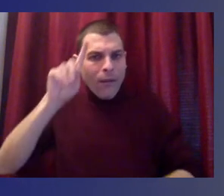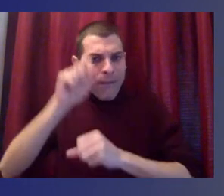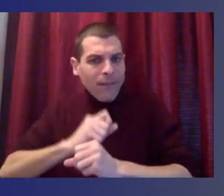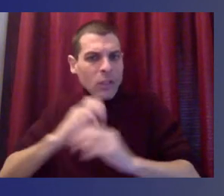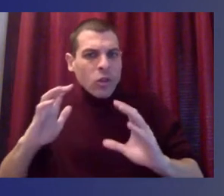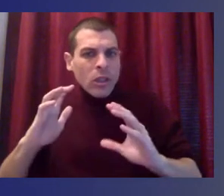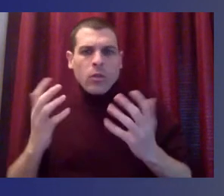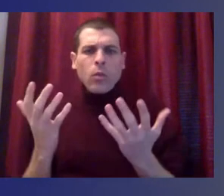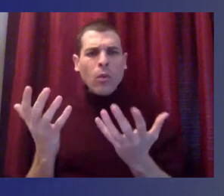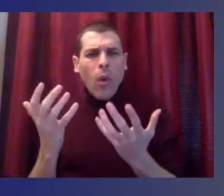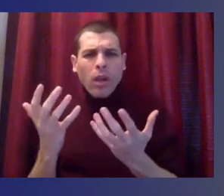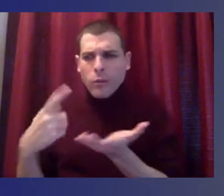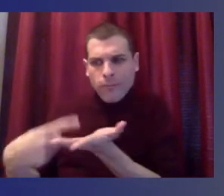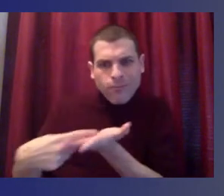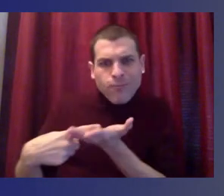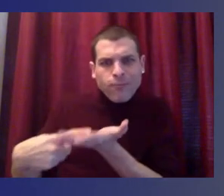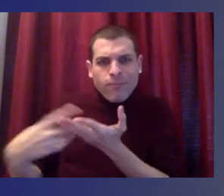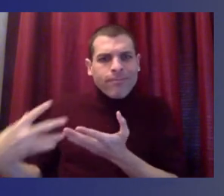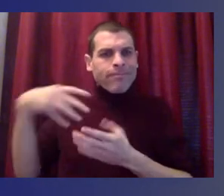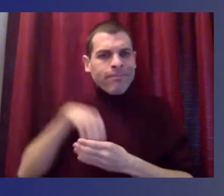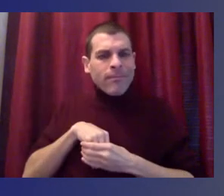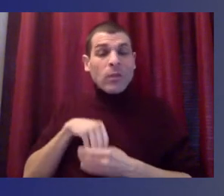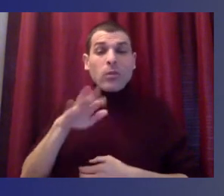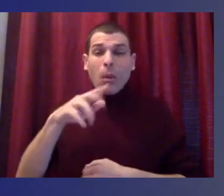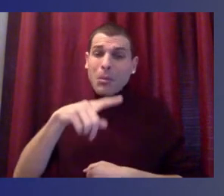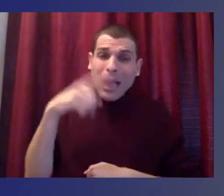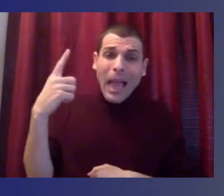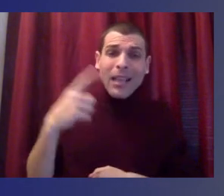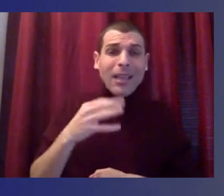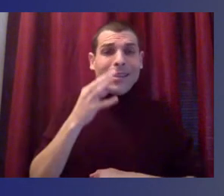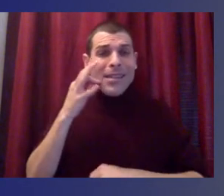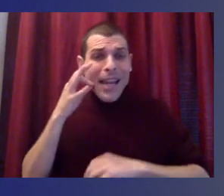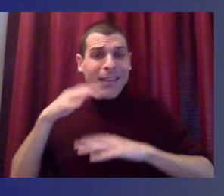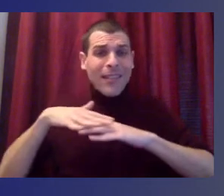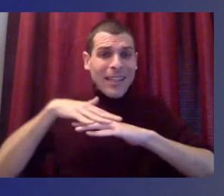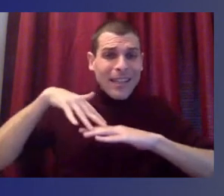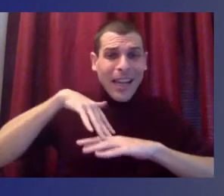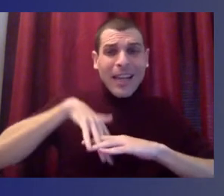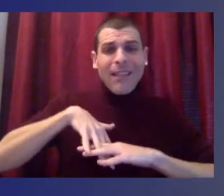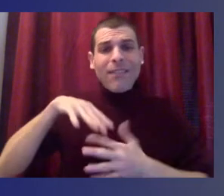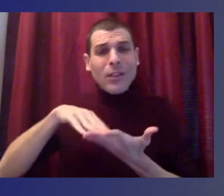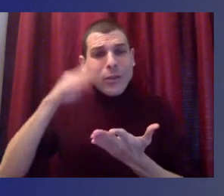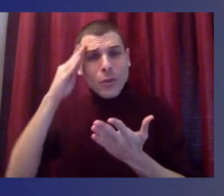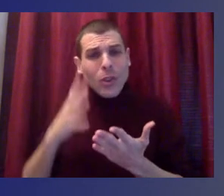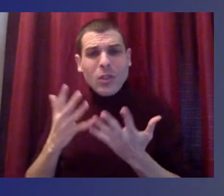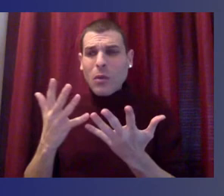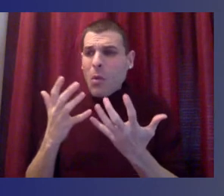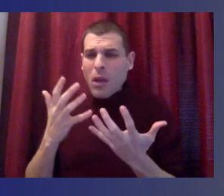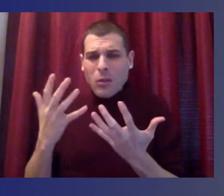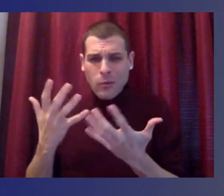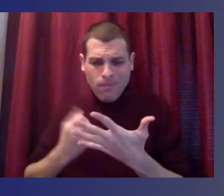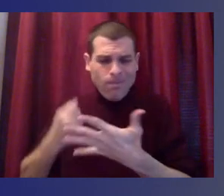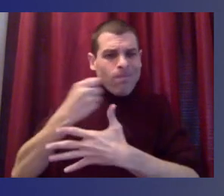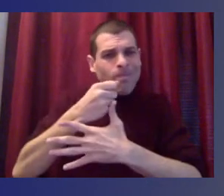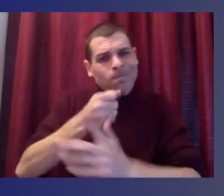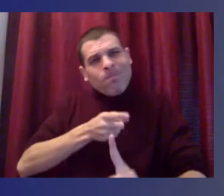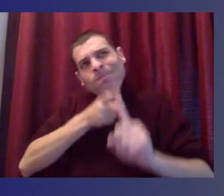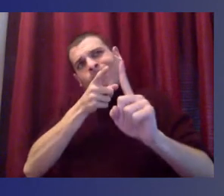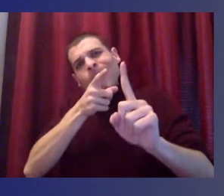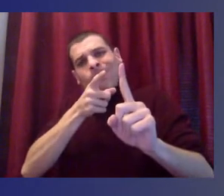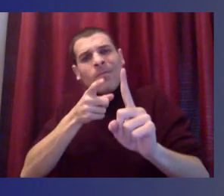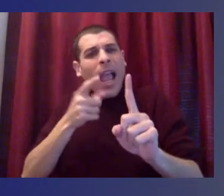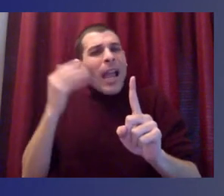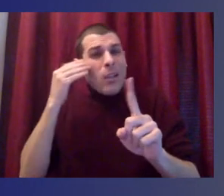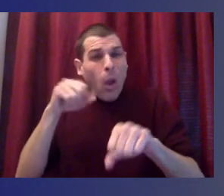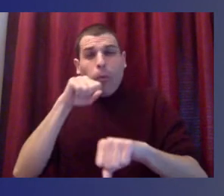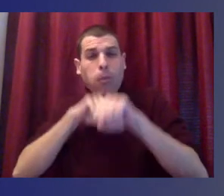focuses on our Black and Native students and so we hold true to that North Star as much as possible despite these challenges and